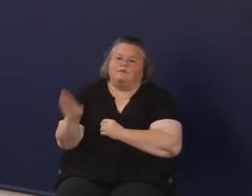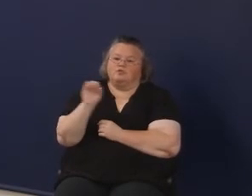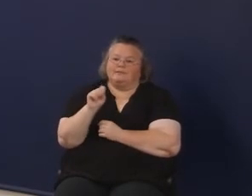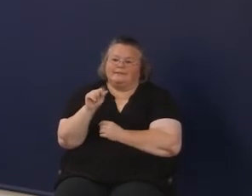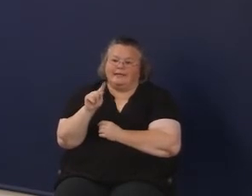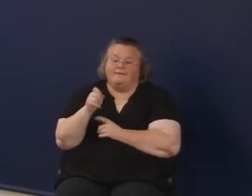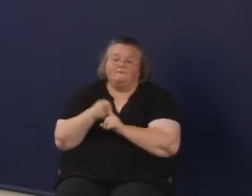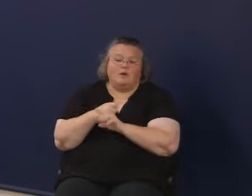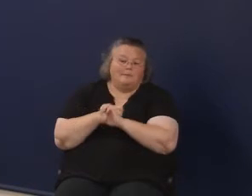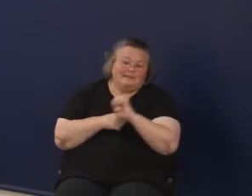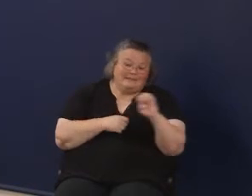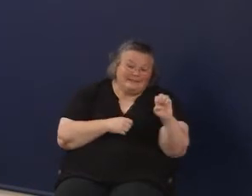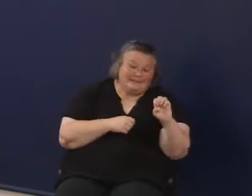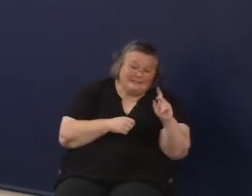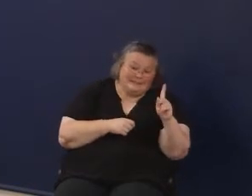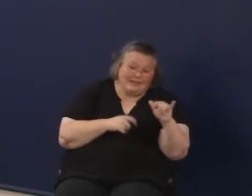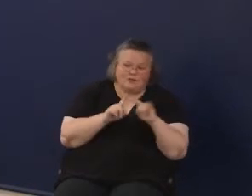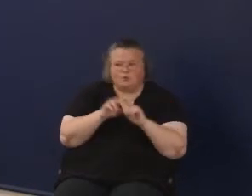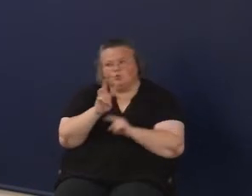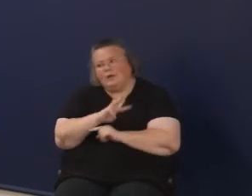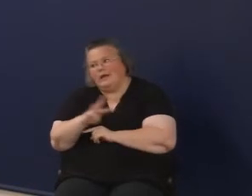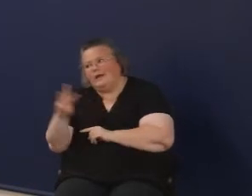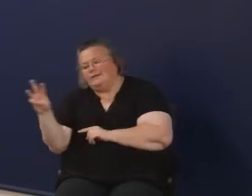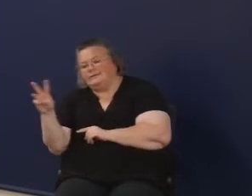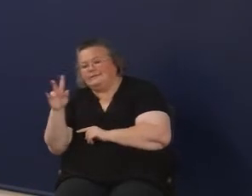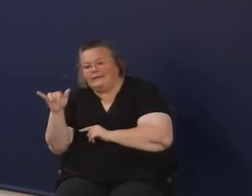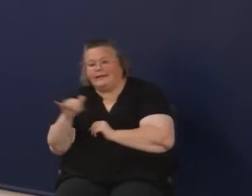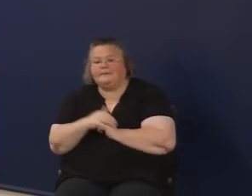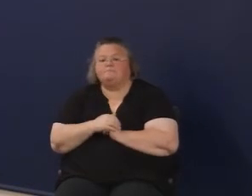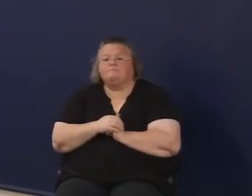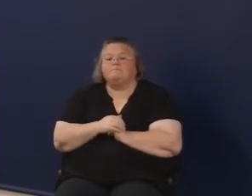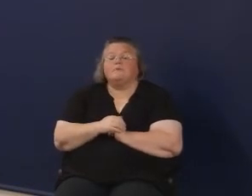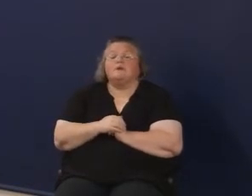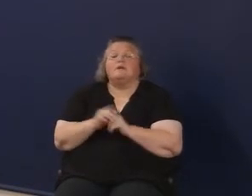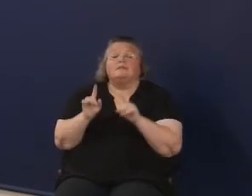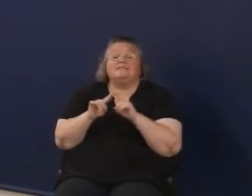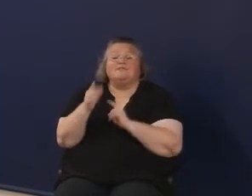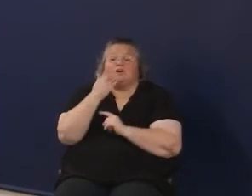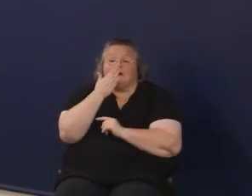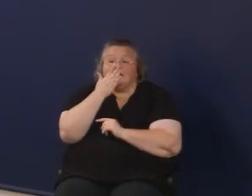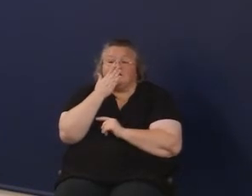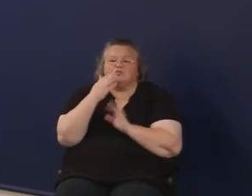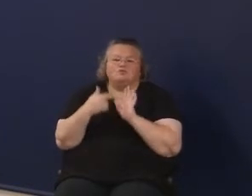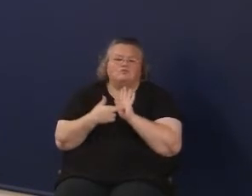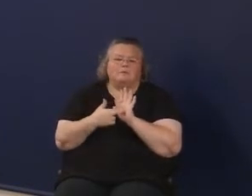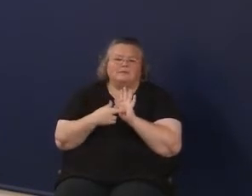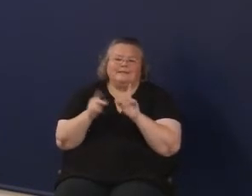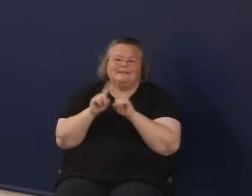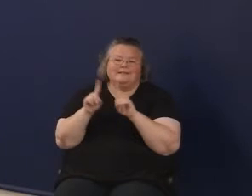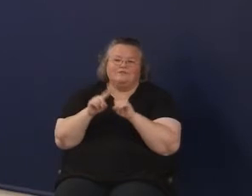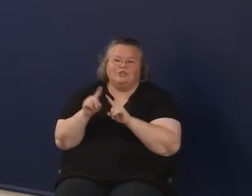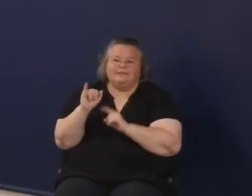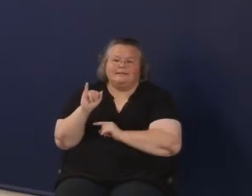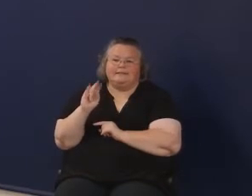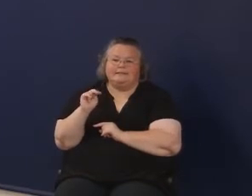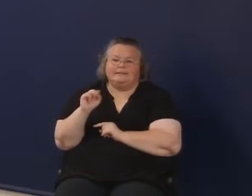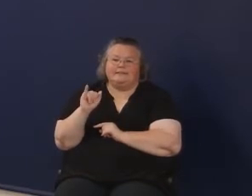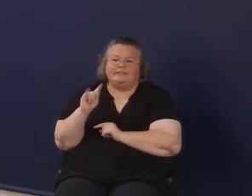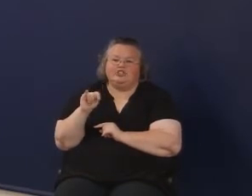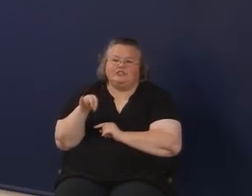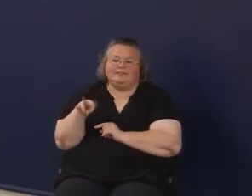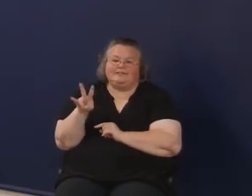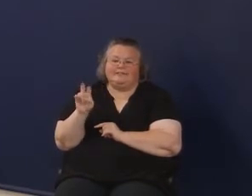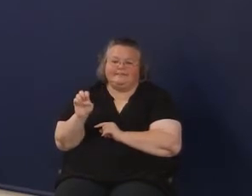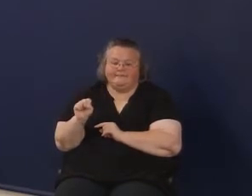from eastern Kentucky to far western Kentucky. The different colors just represent the different kinds of initiatives or what they are involved